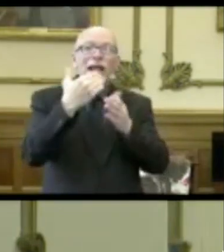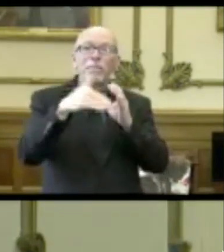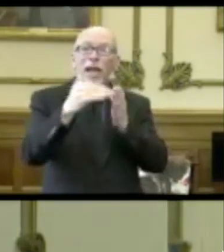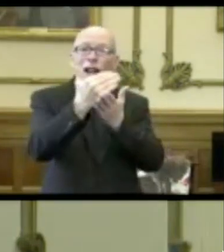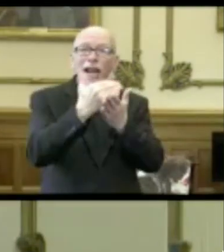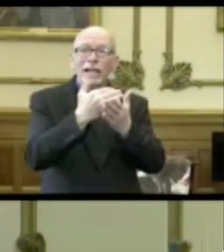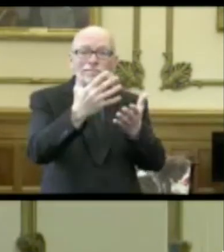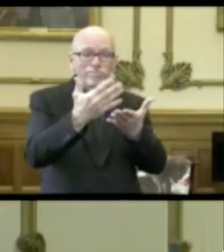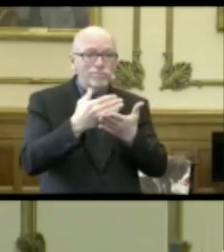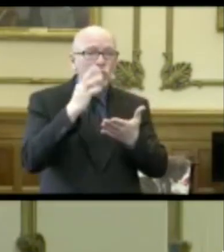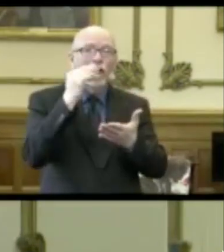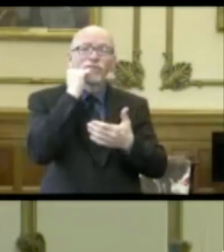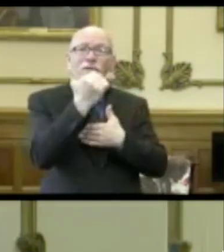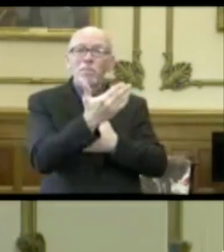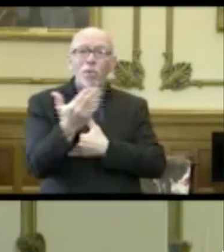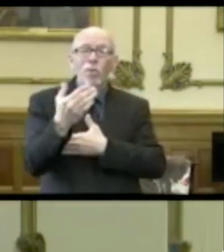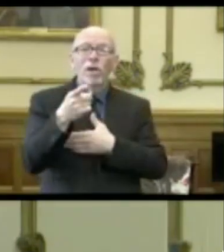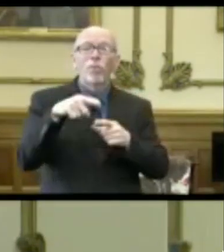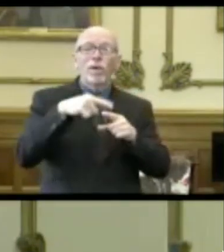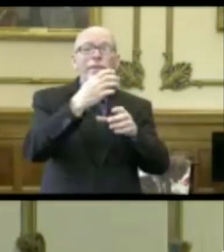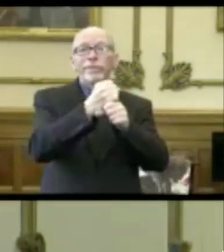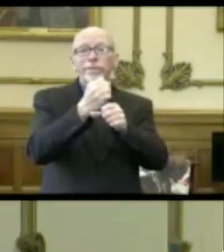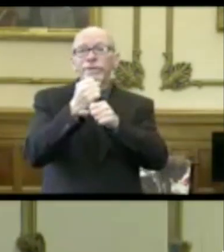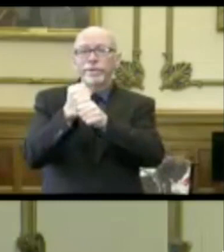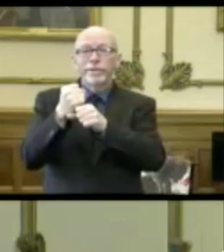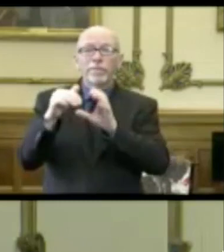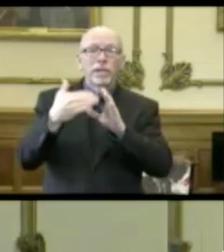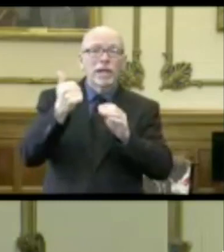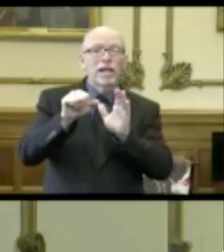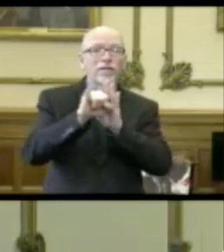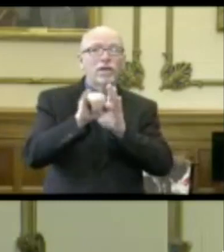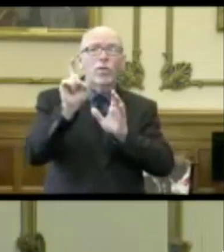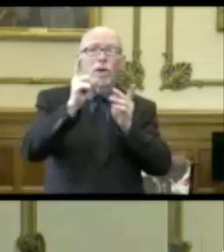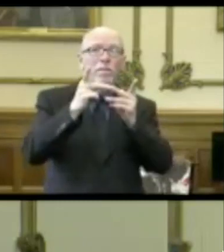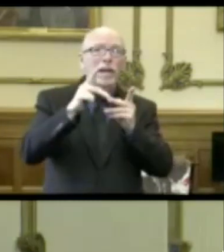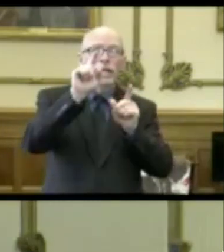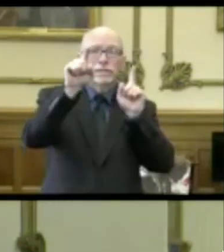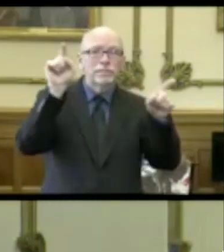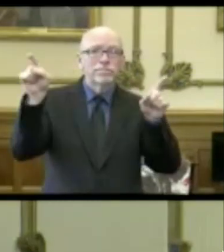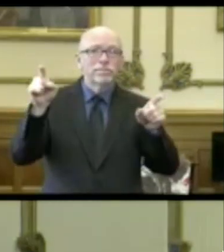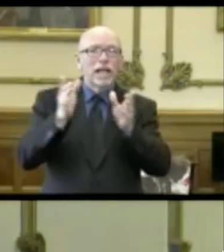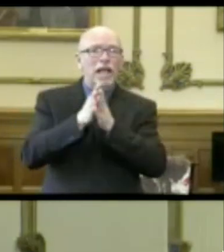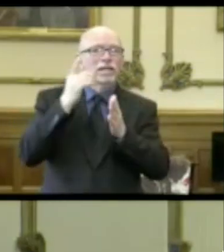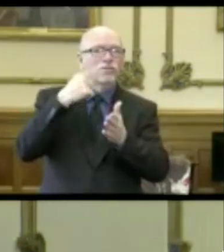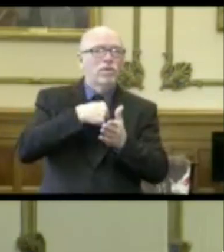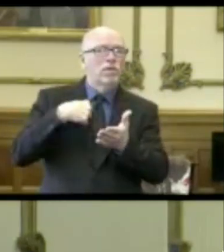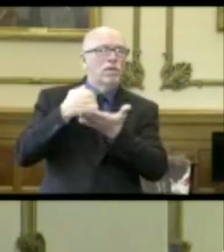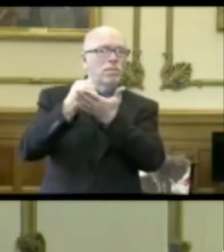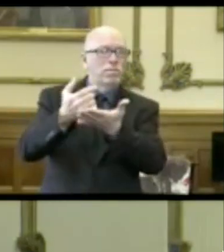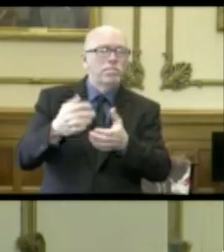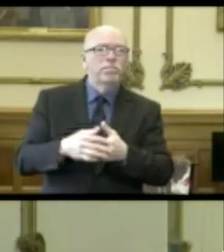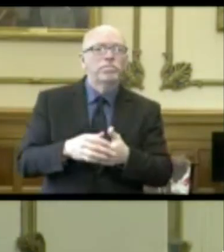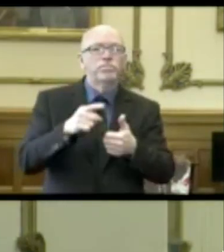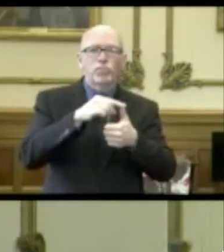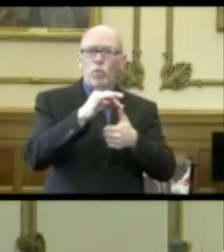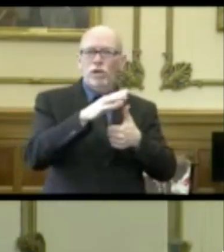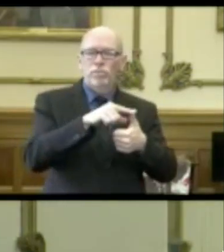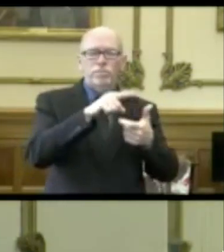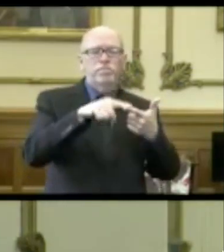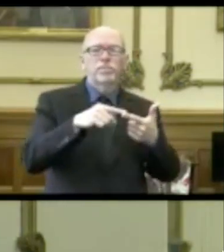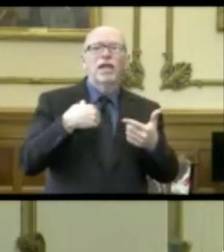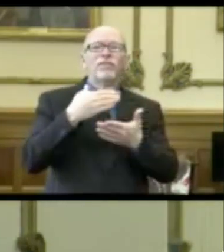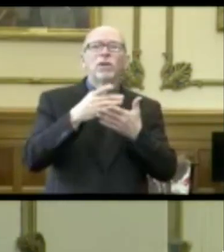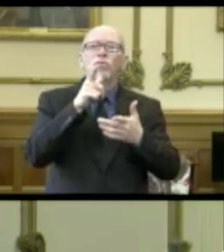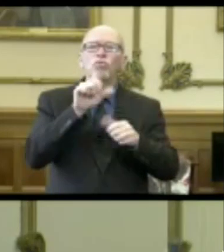every morning and as they come in throughout the day and identifies the places that are asking for us to come. Then we have folks who